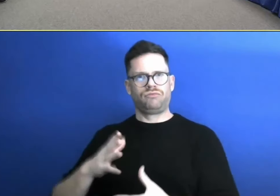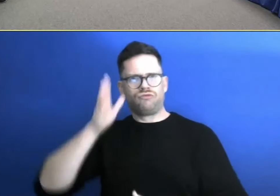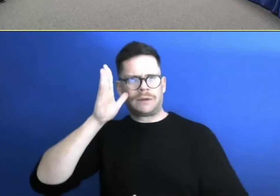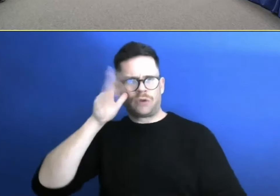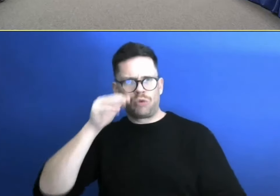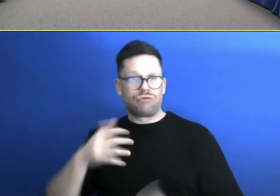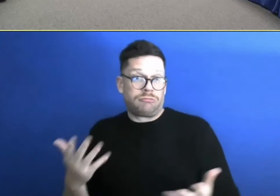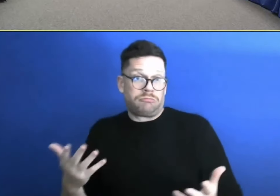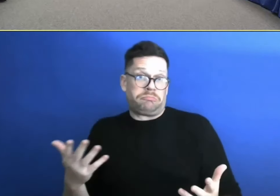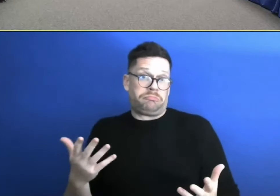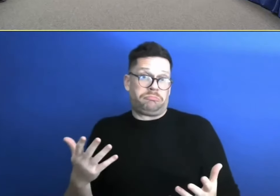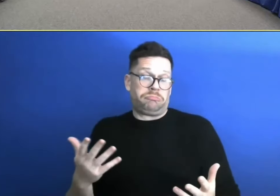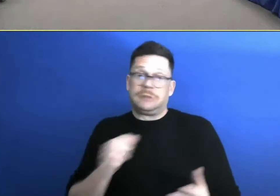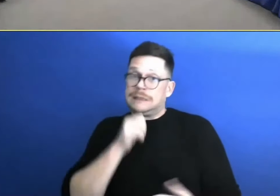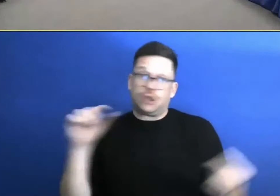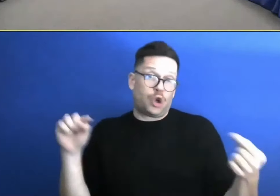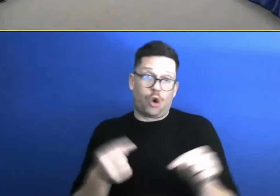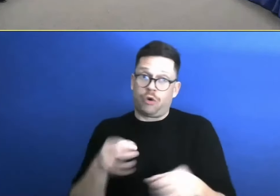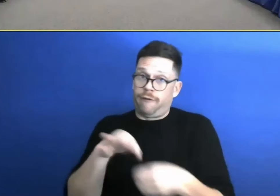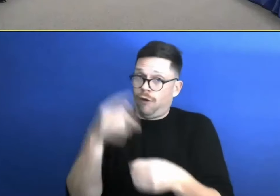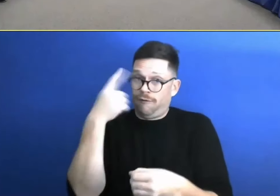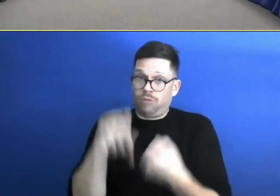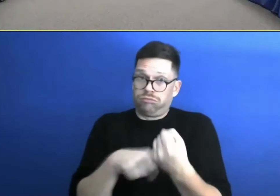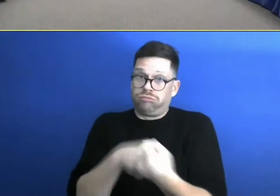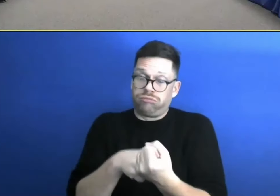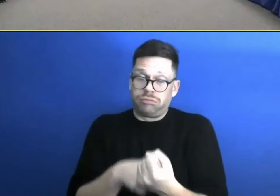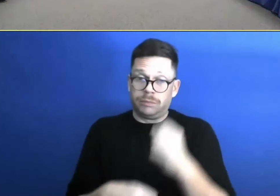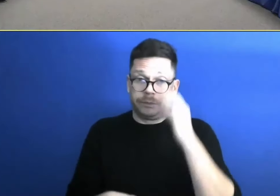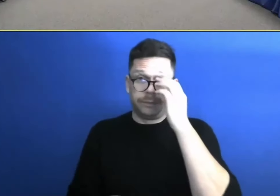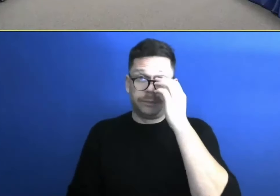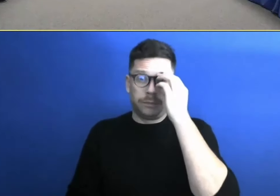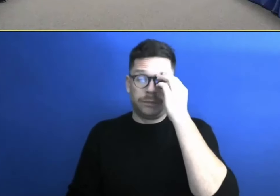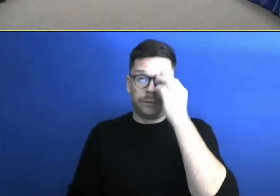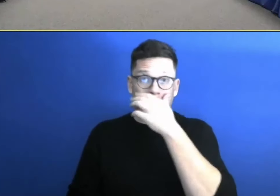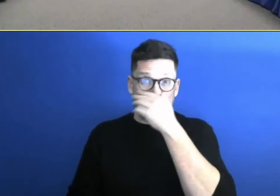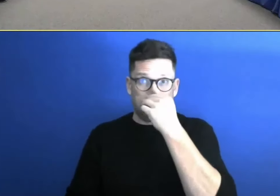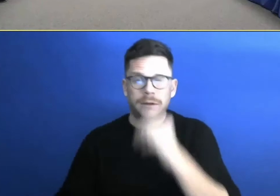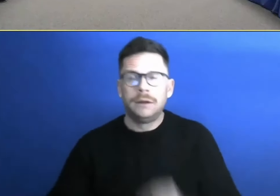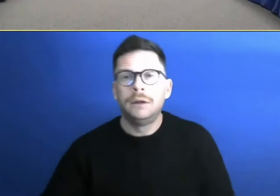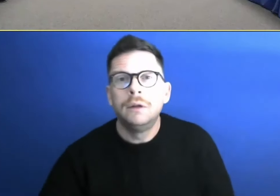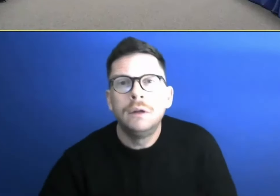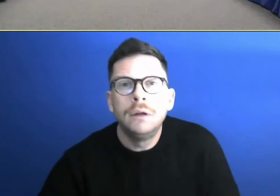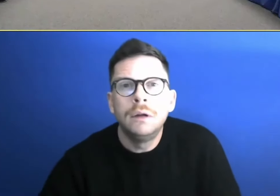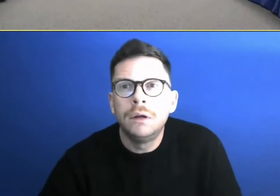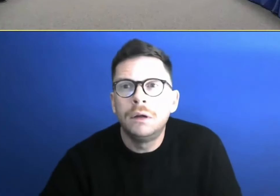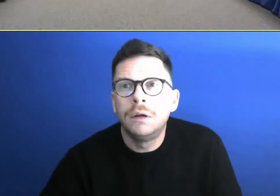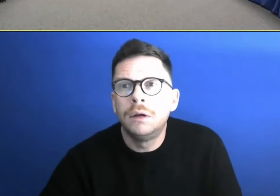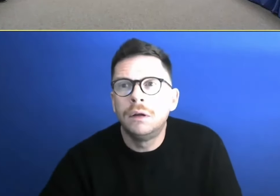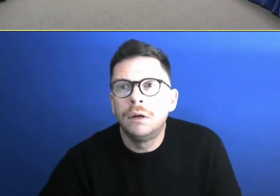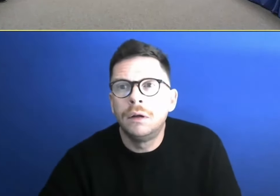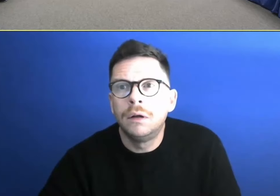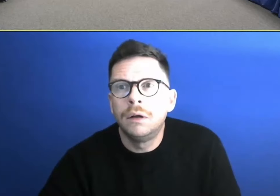So it doesn't hurt for you to vote for it. Yeah. think, I mean, Joe can tell you, around the world, we're taking the MCAS to waste our time.